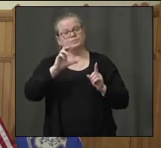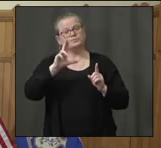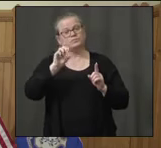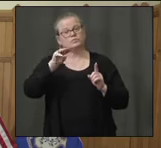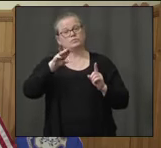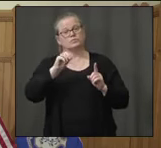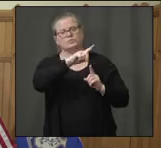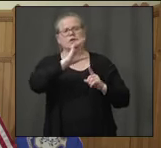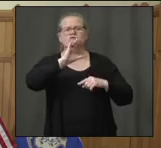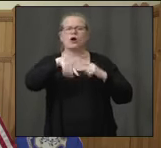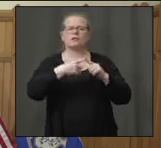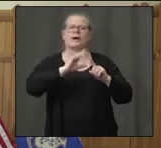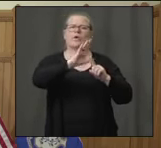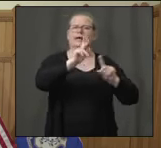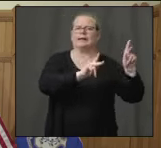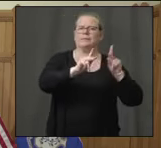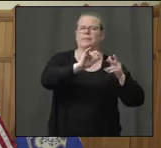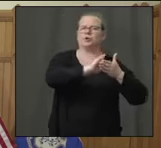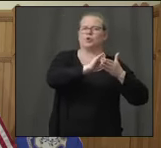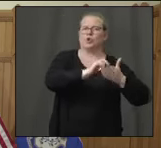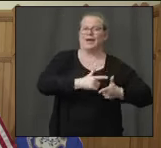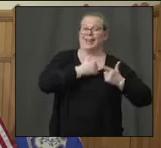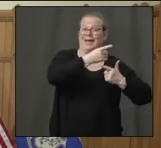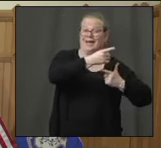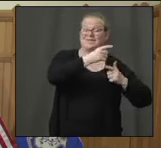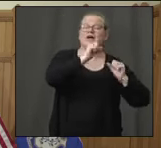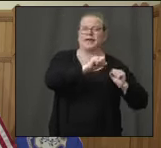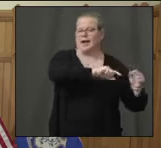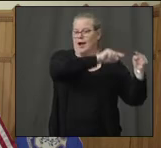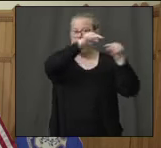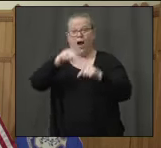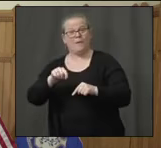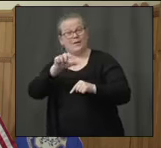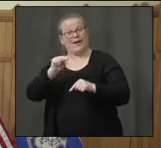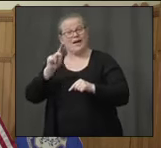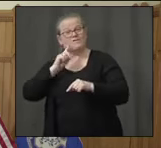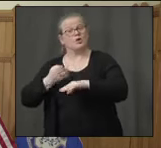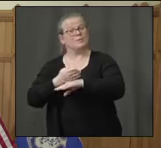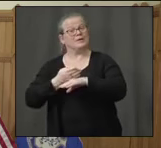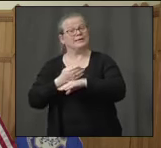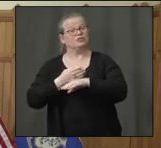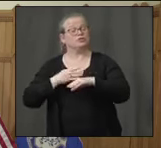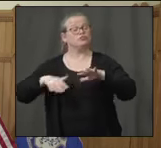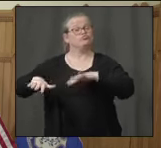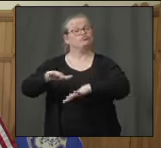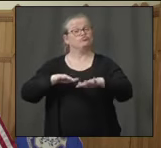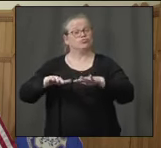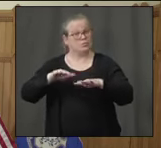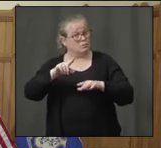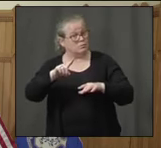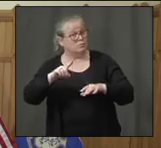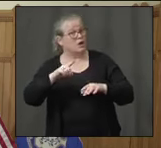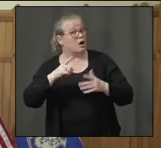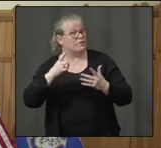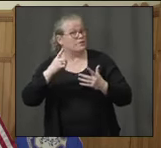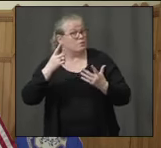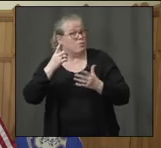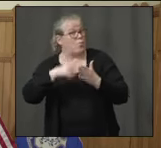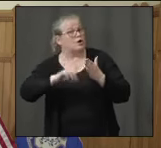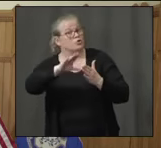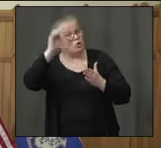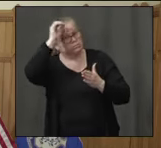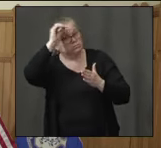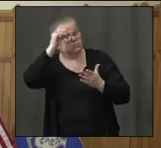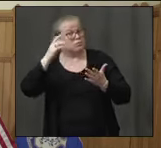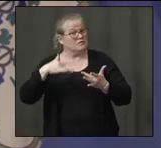into Connecticut and use Connecticut beaches. Do you have any thoughts on that? Any plans to close any of Connecticut's beaches?